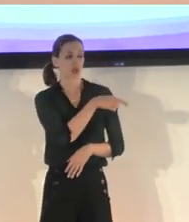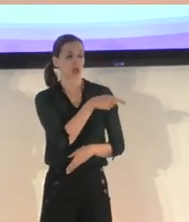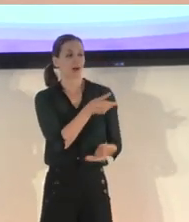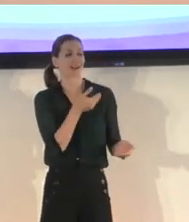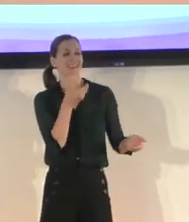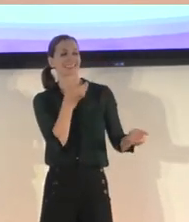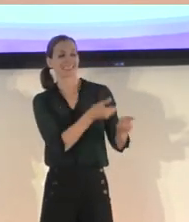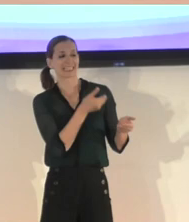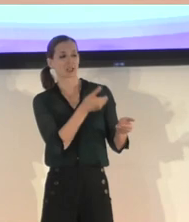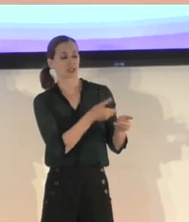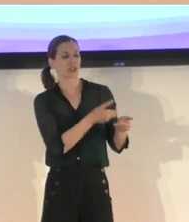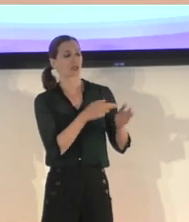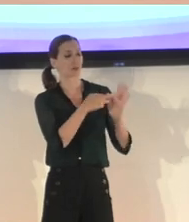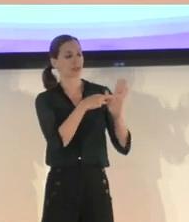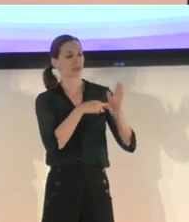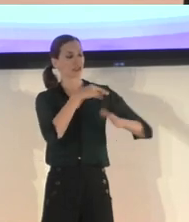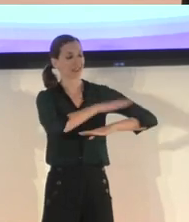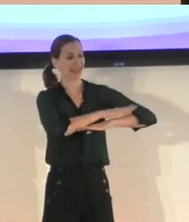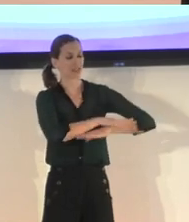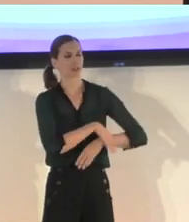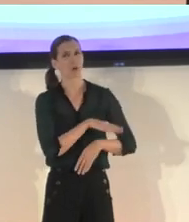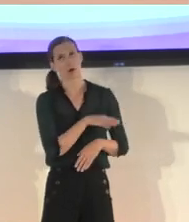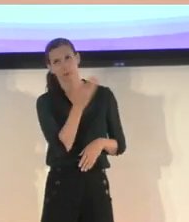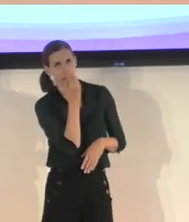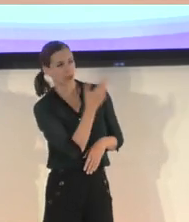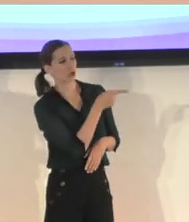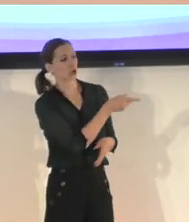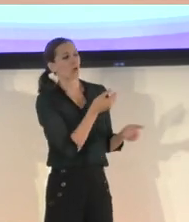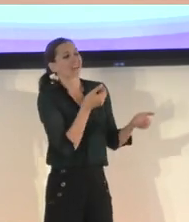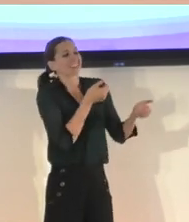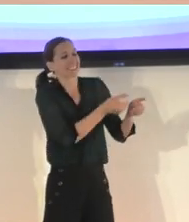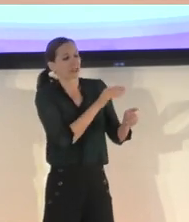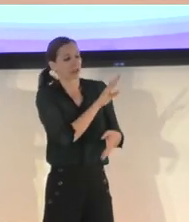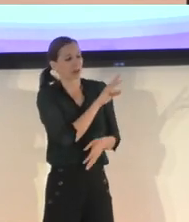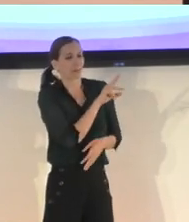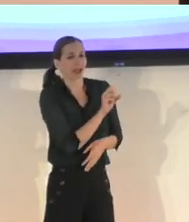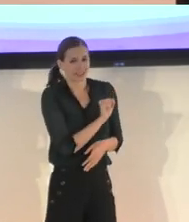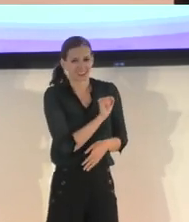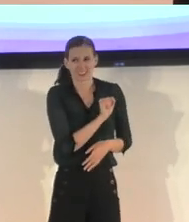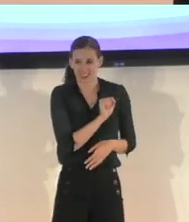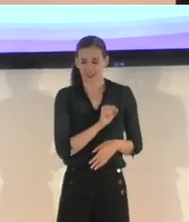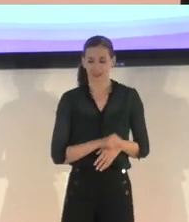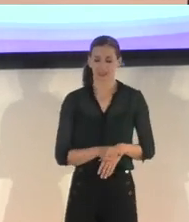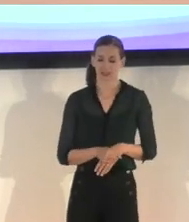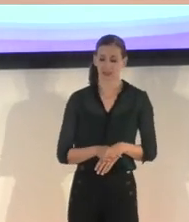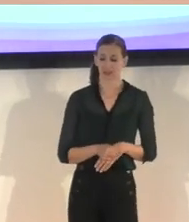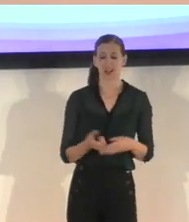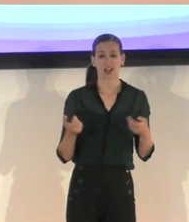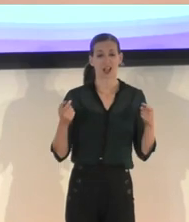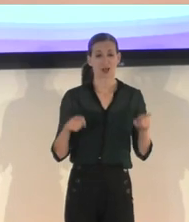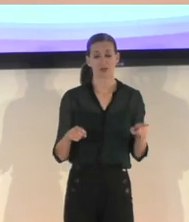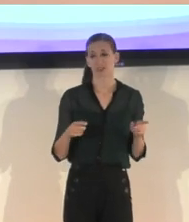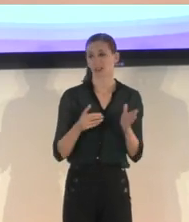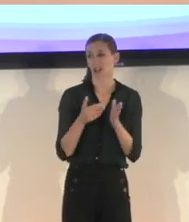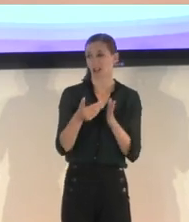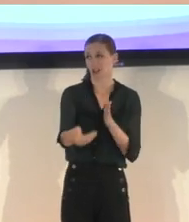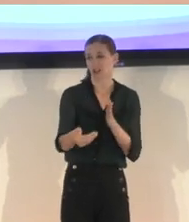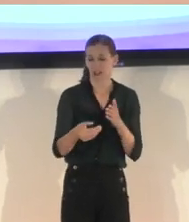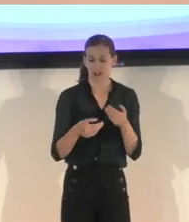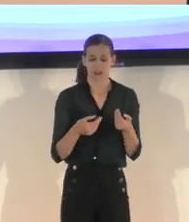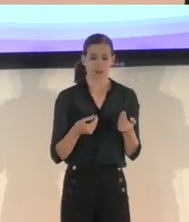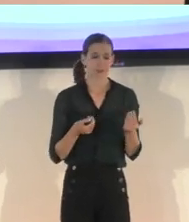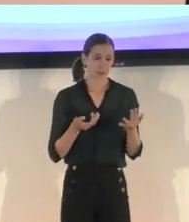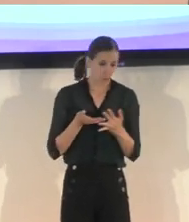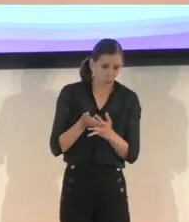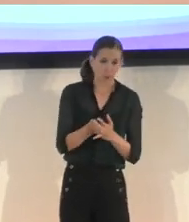entrance to the bus. And we authored all a bunch of these throughout the game and took